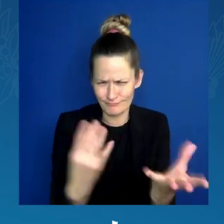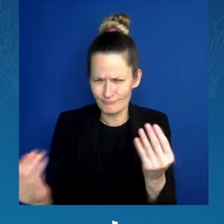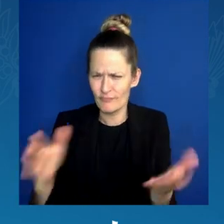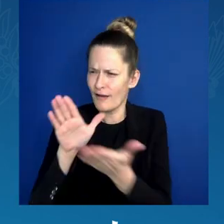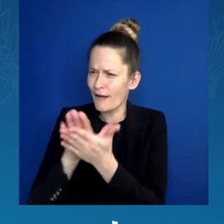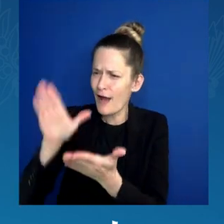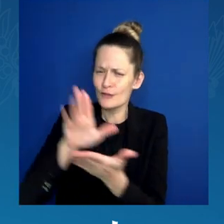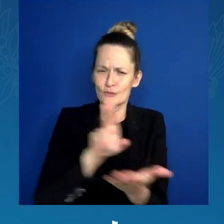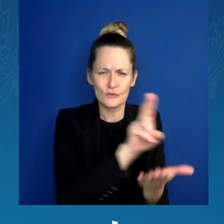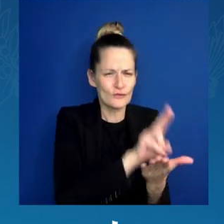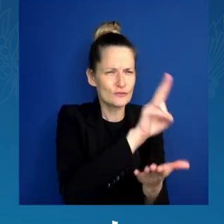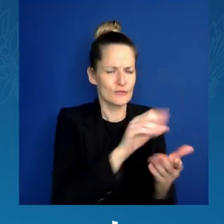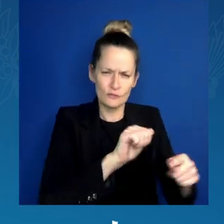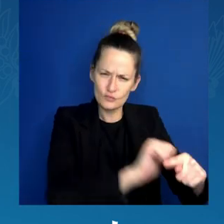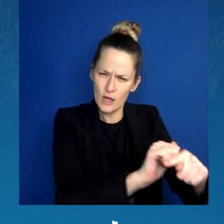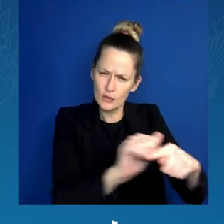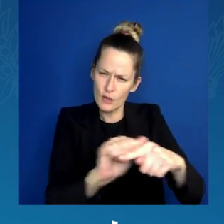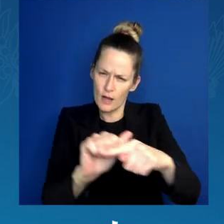HBCU next fall.